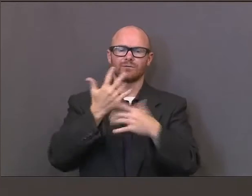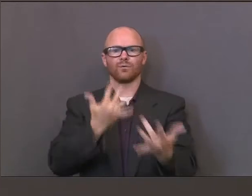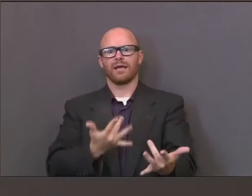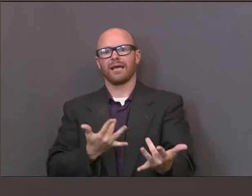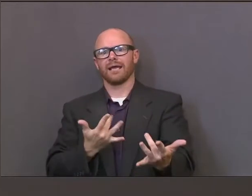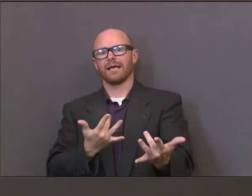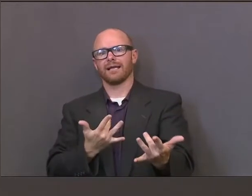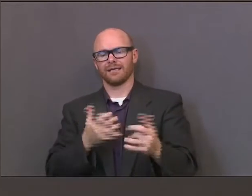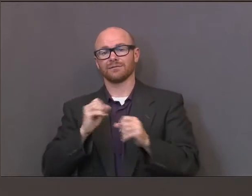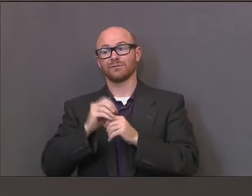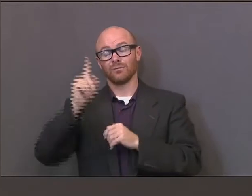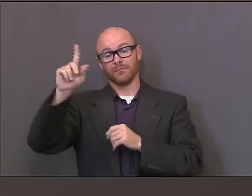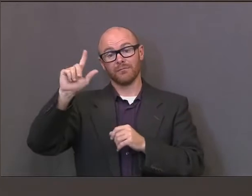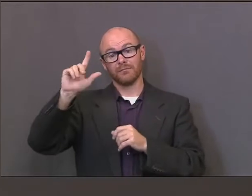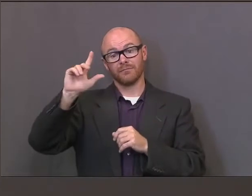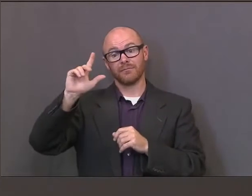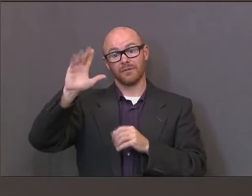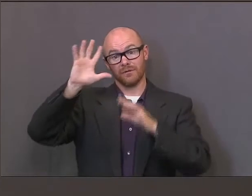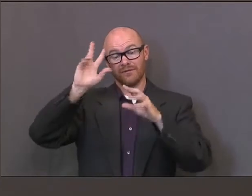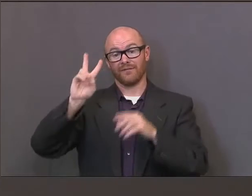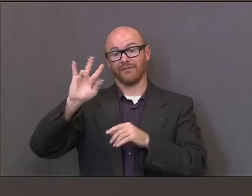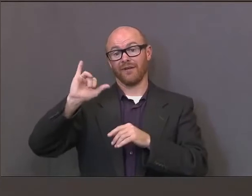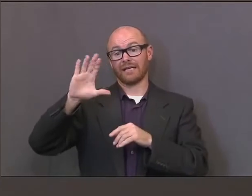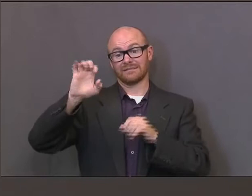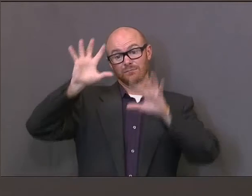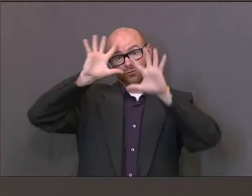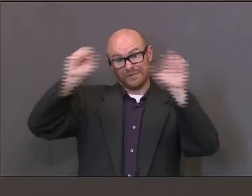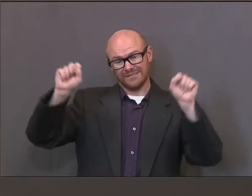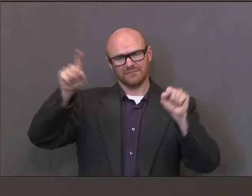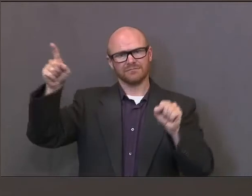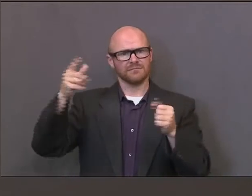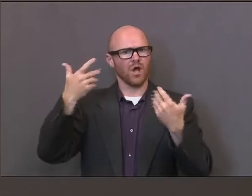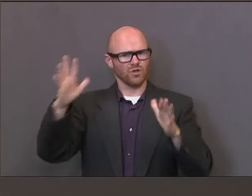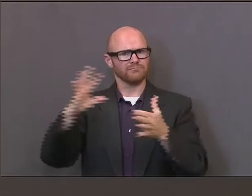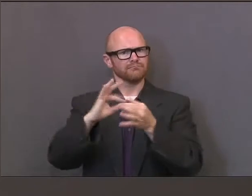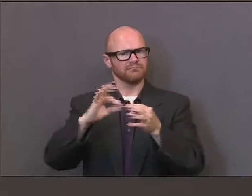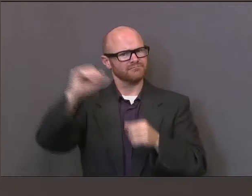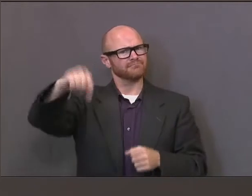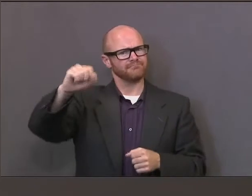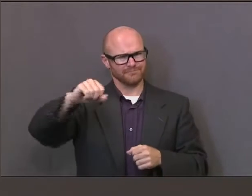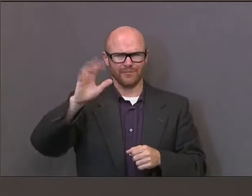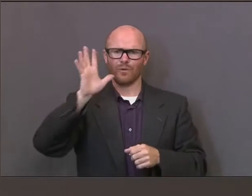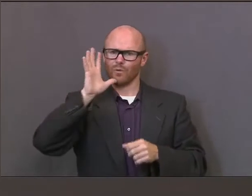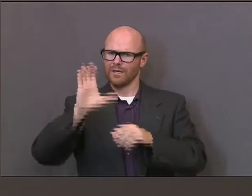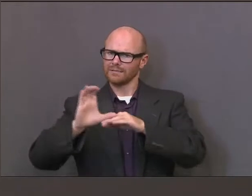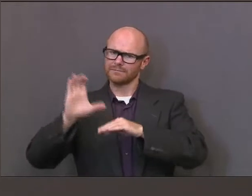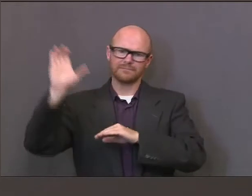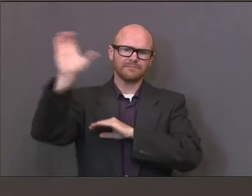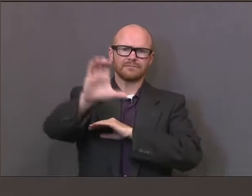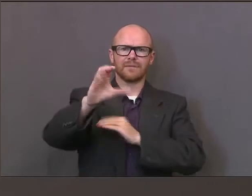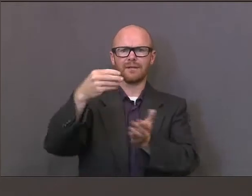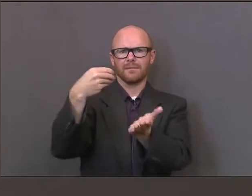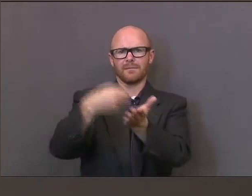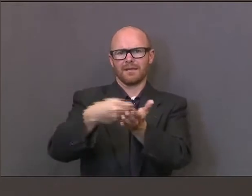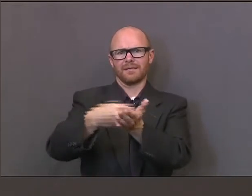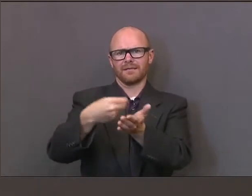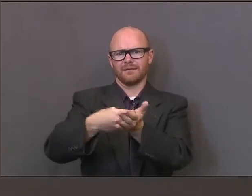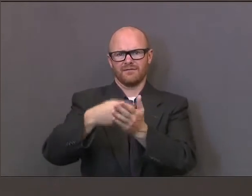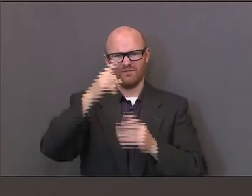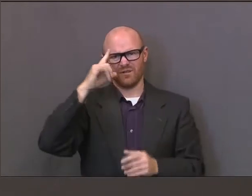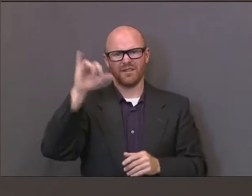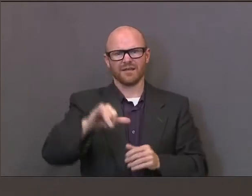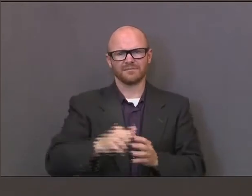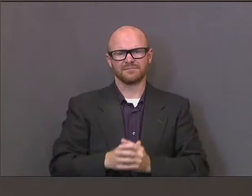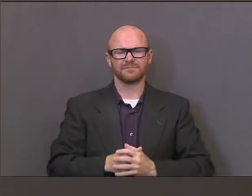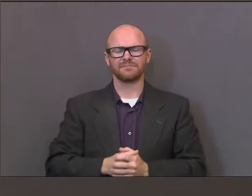them get through that and help them not spread it to other people. Testing is a way for us to find out who's got it and then to contact